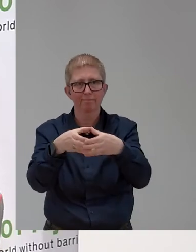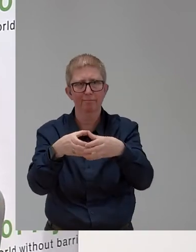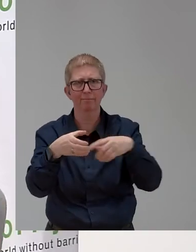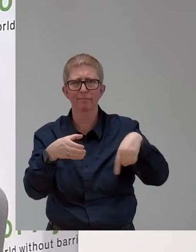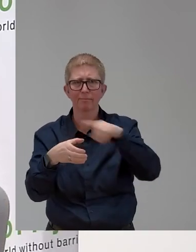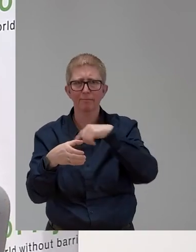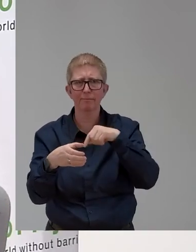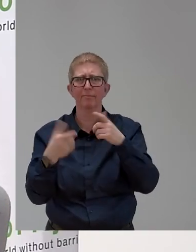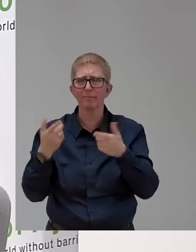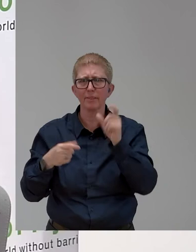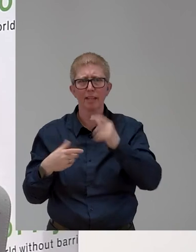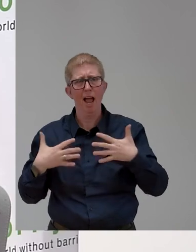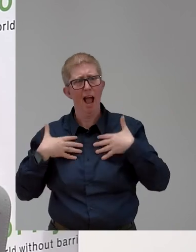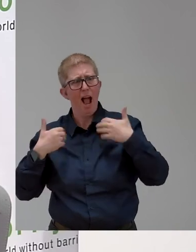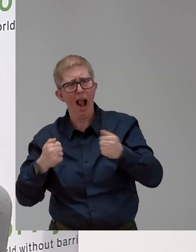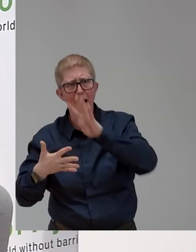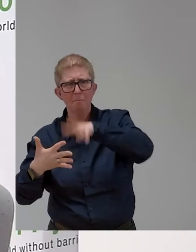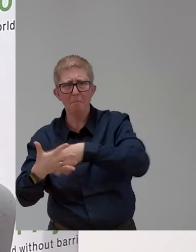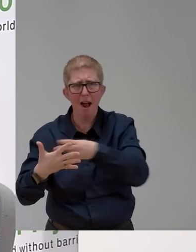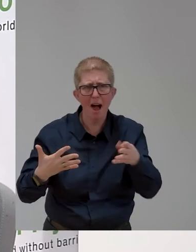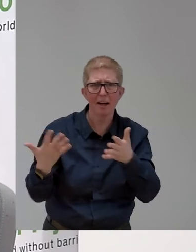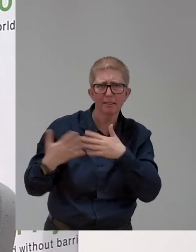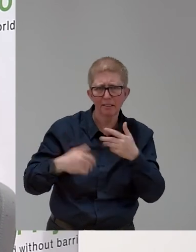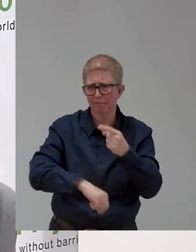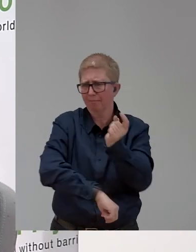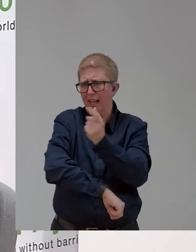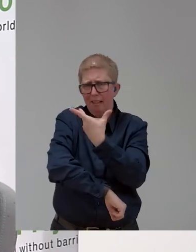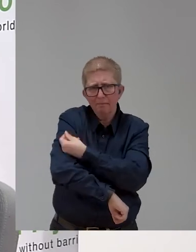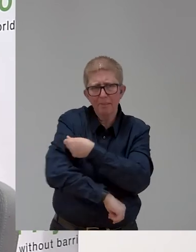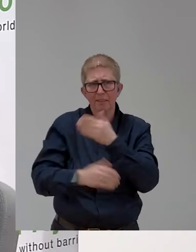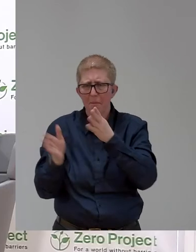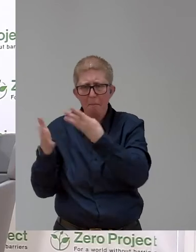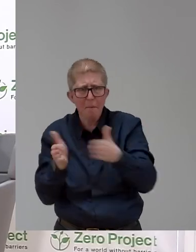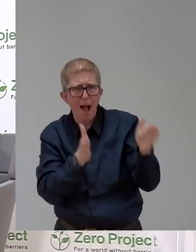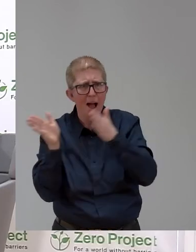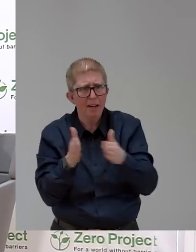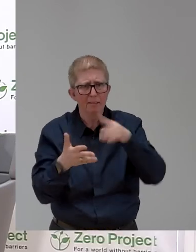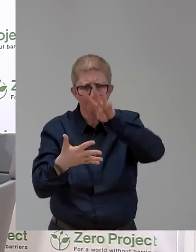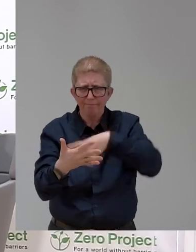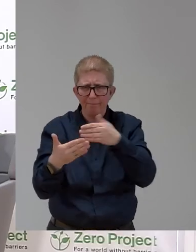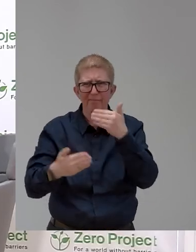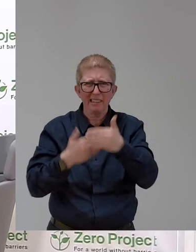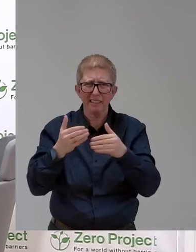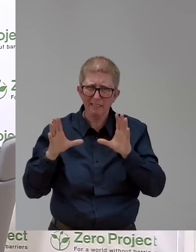to me such a, you know, it should be normal, but it isn't.